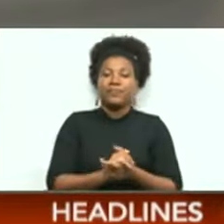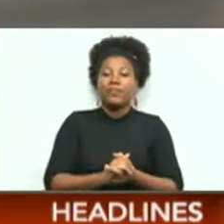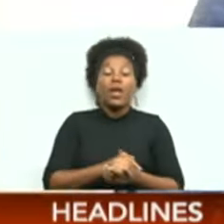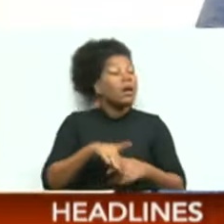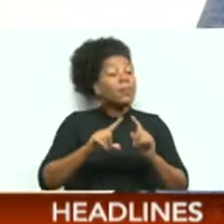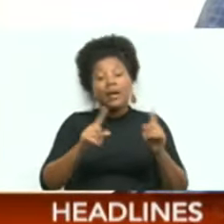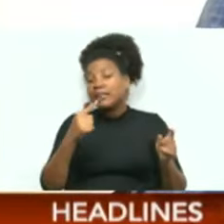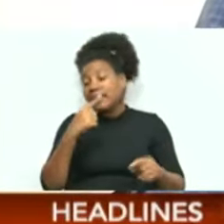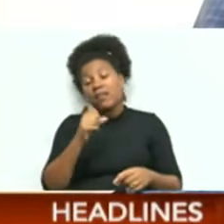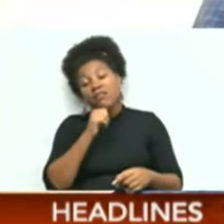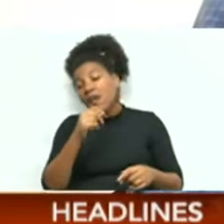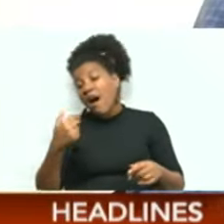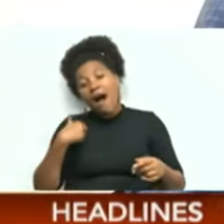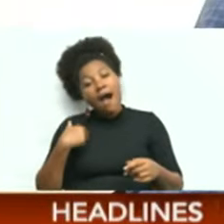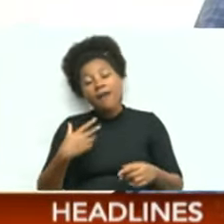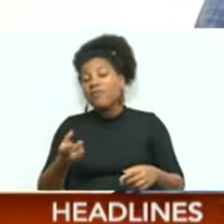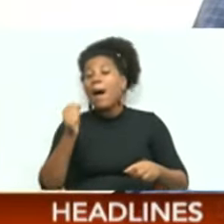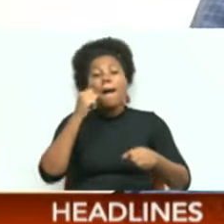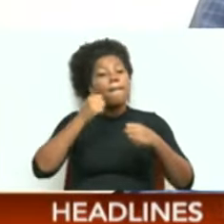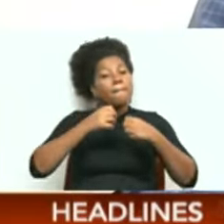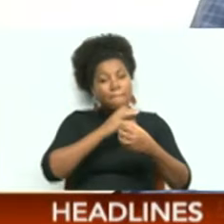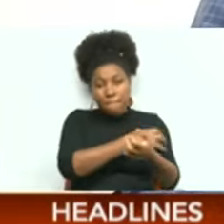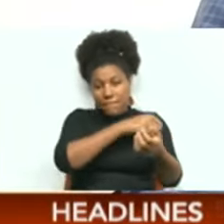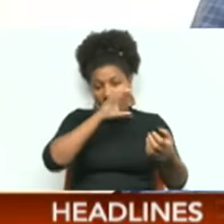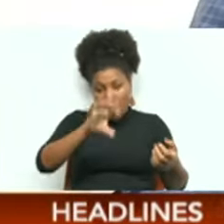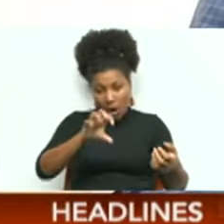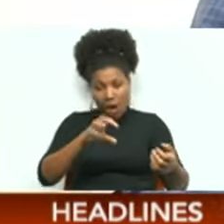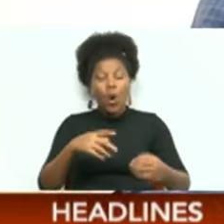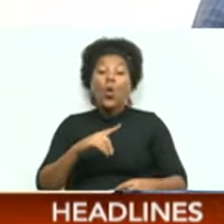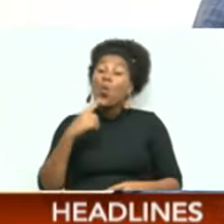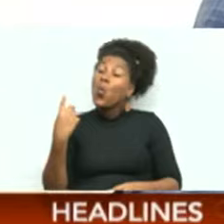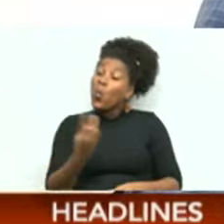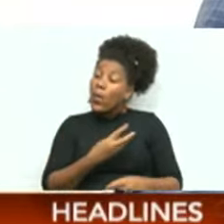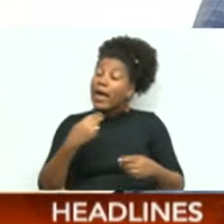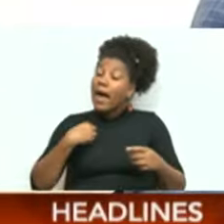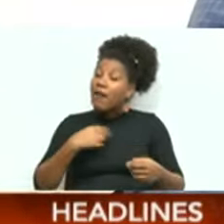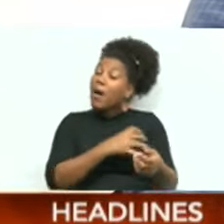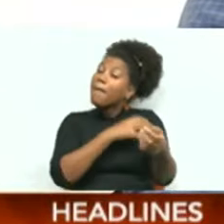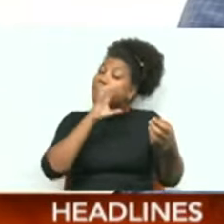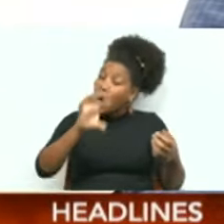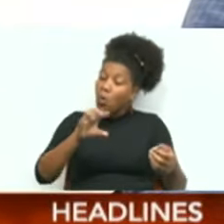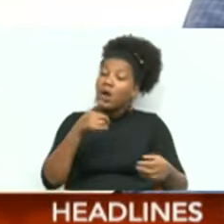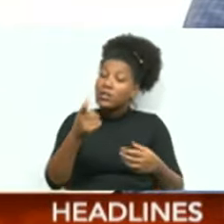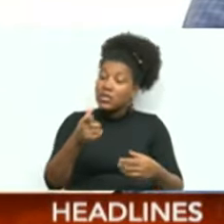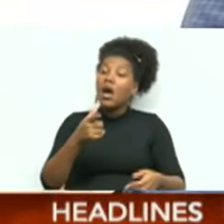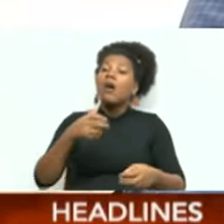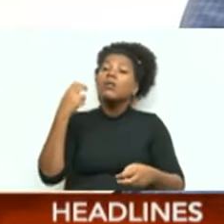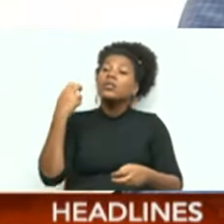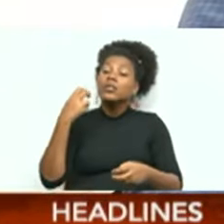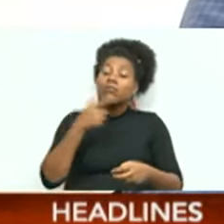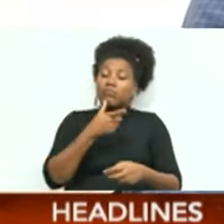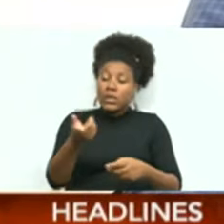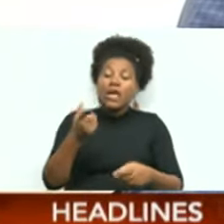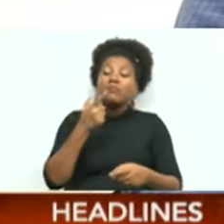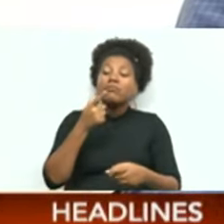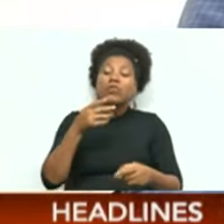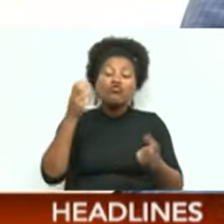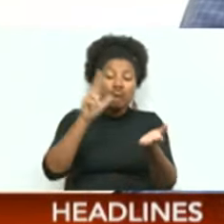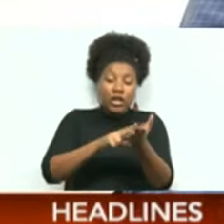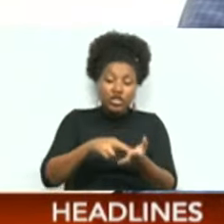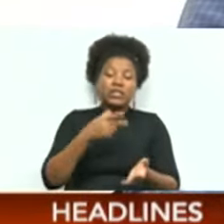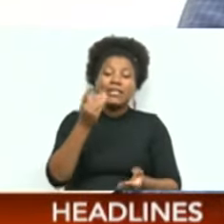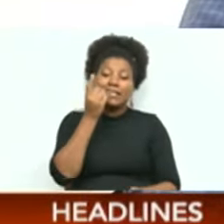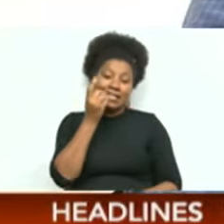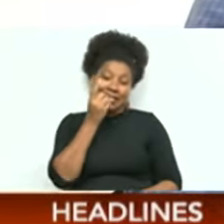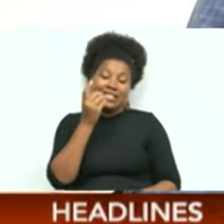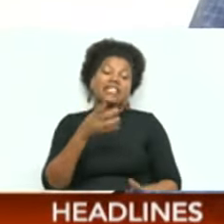issue. The board itself, we have the power to deal with registered dentists because if you're not registered with us, then we don't have any power